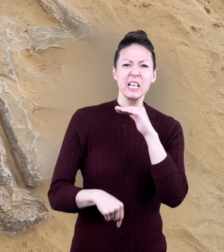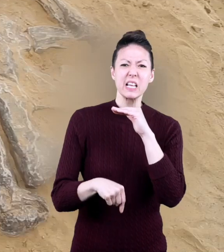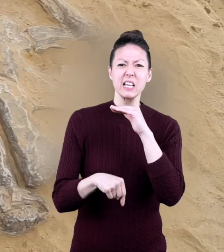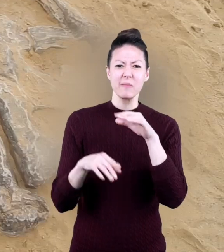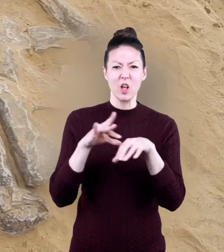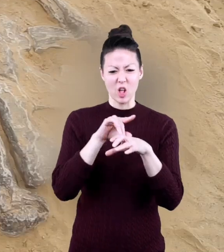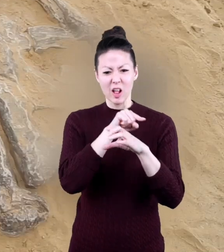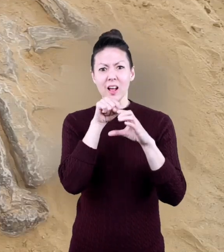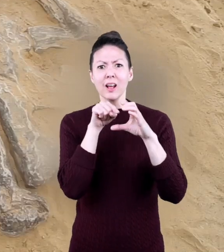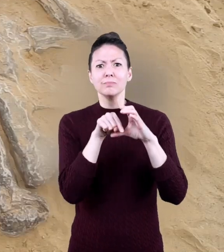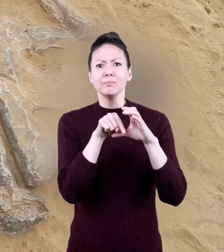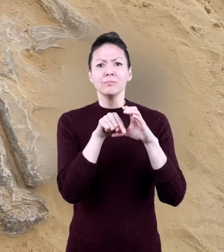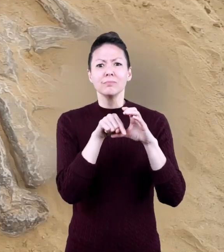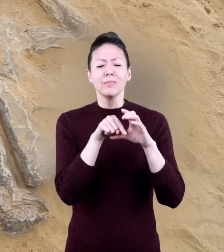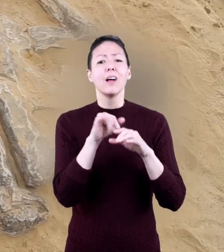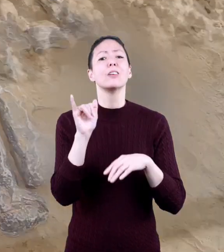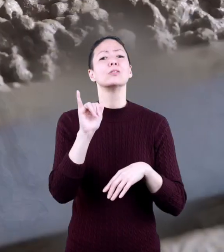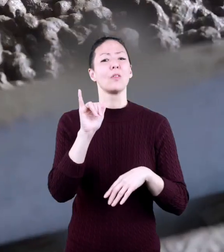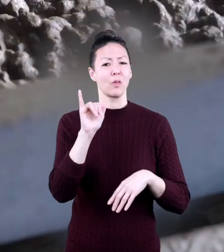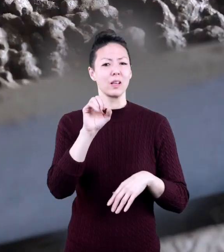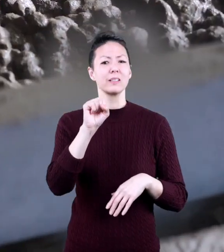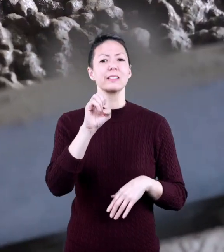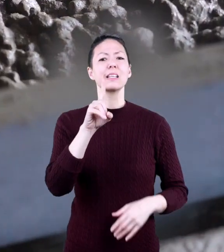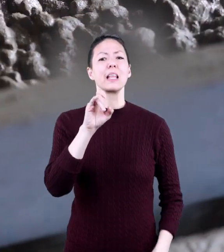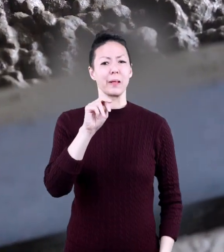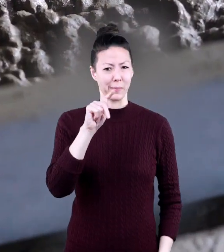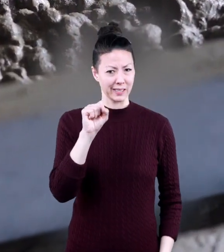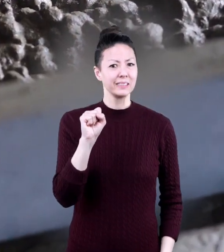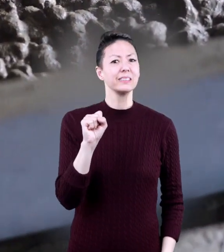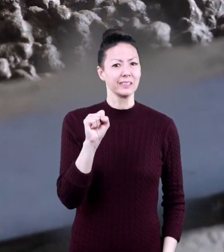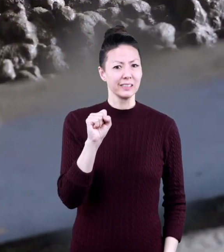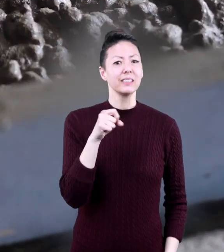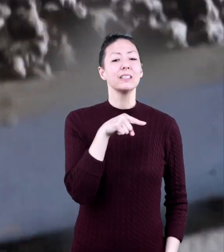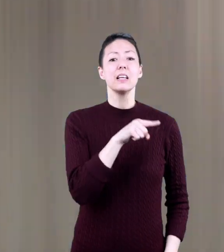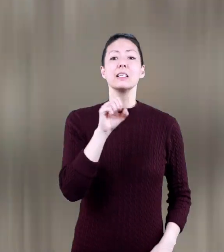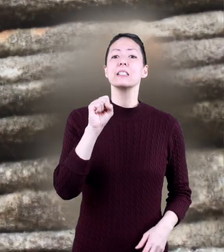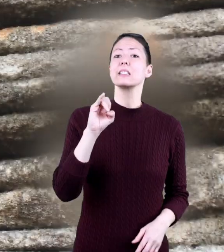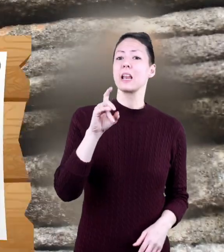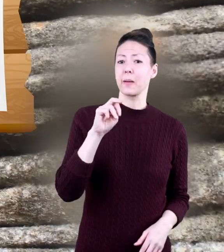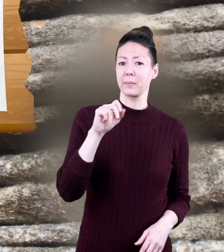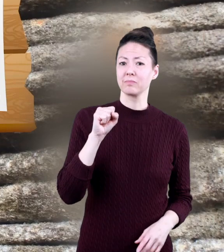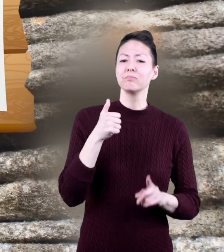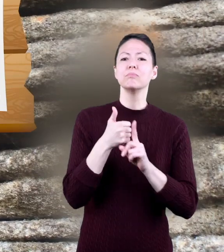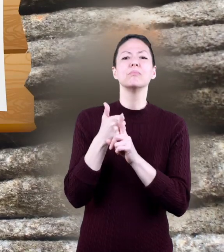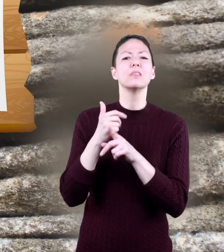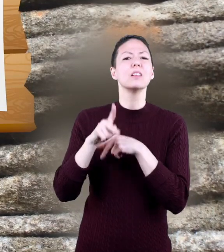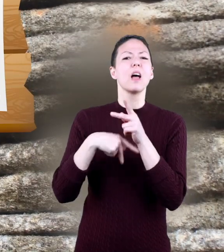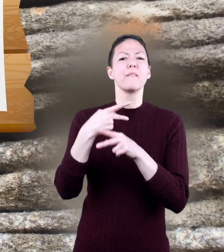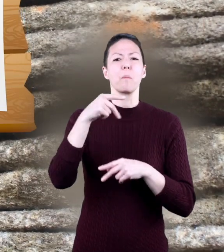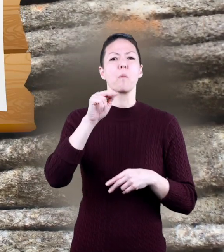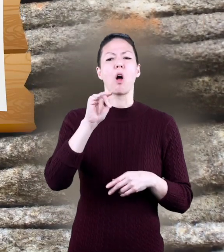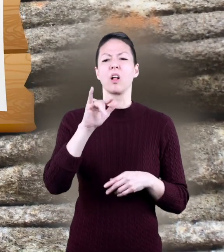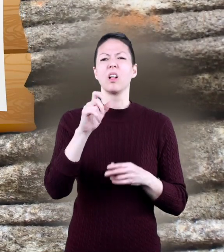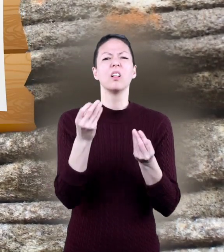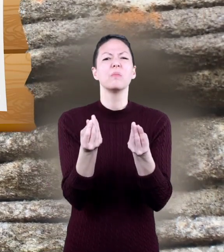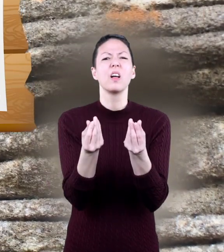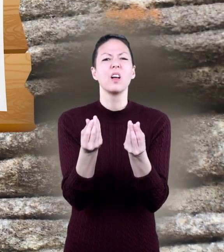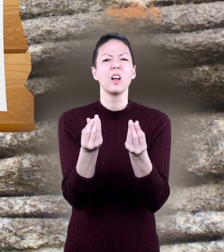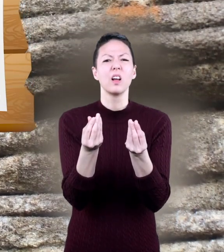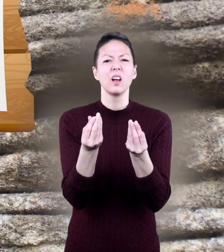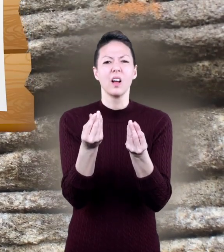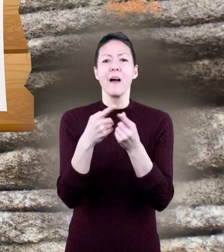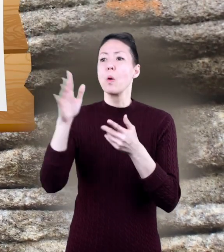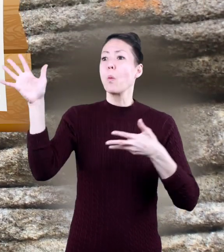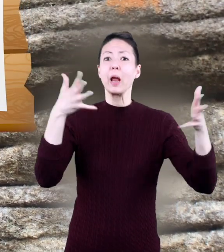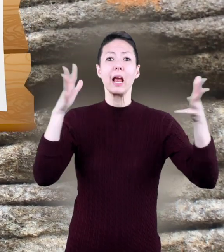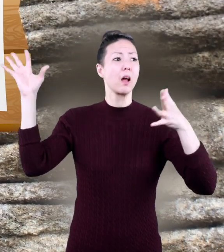deeper in the crust below. There are also sediments. Sediments are all kinds of particles that